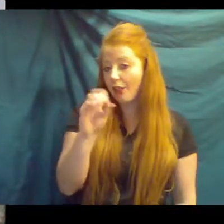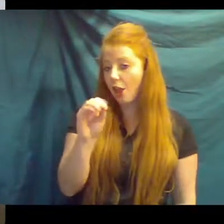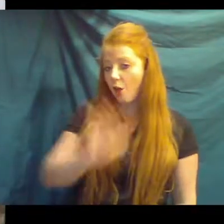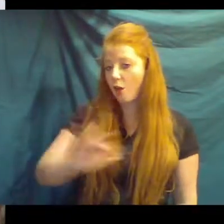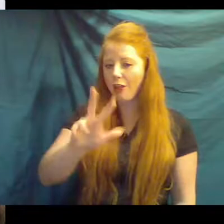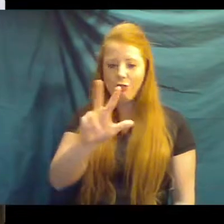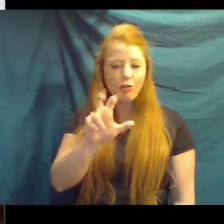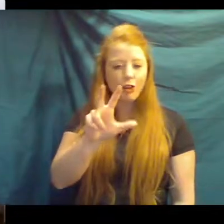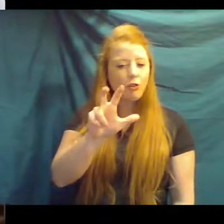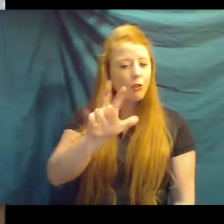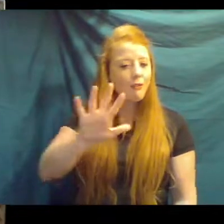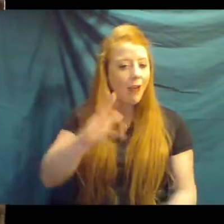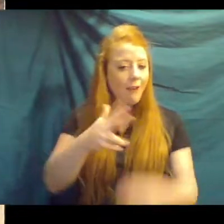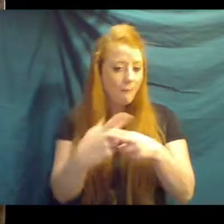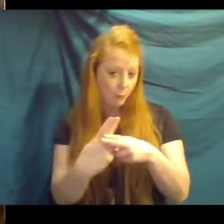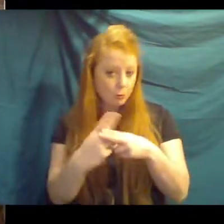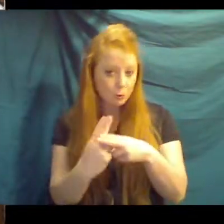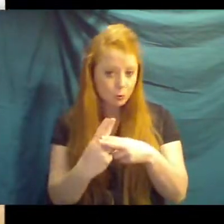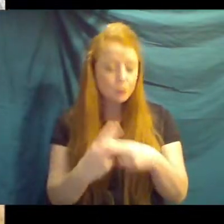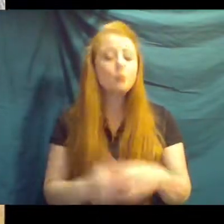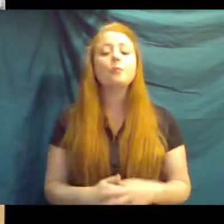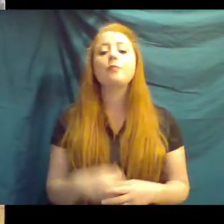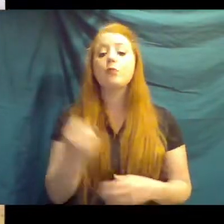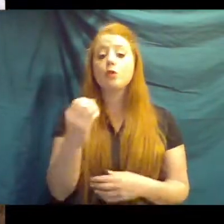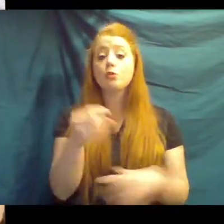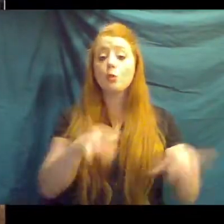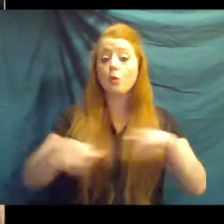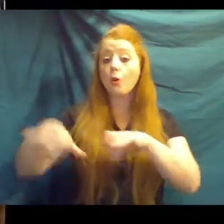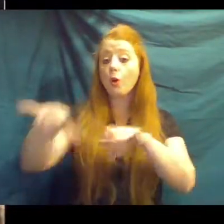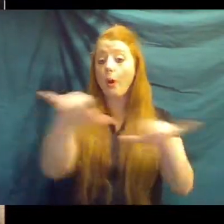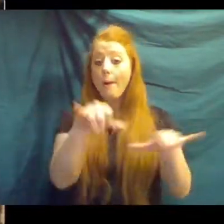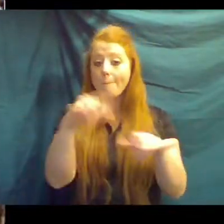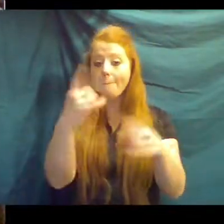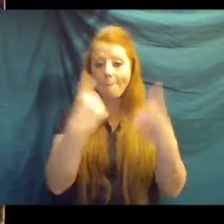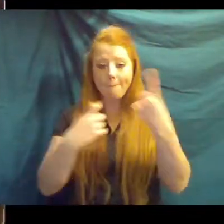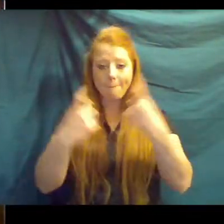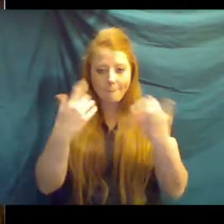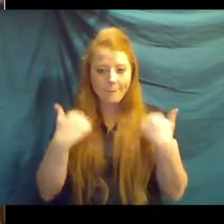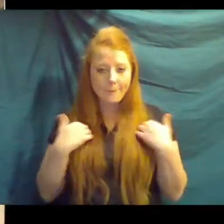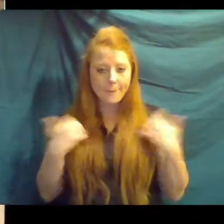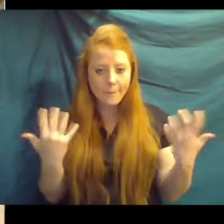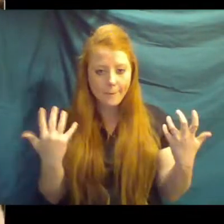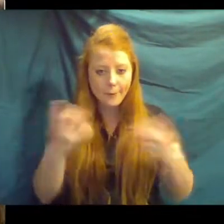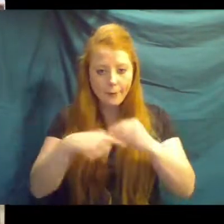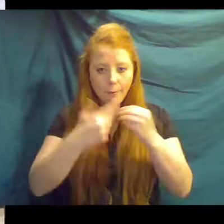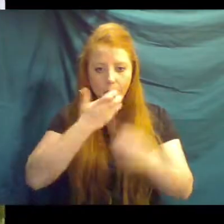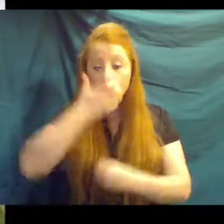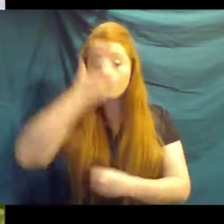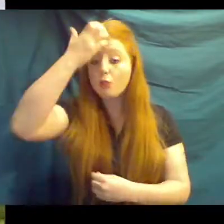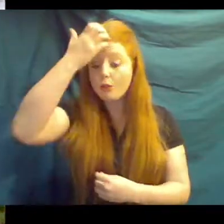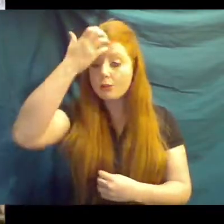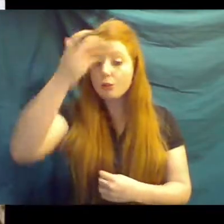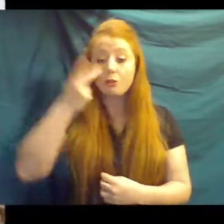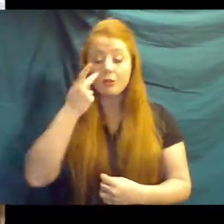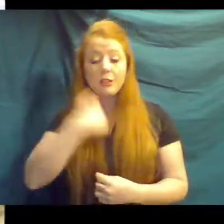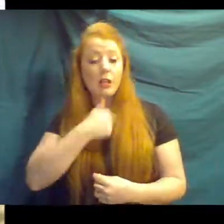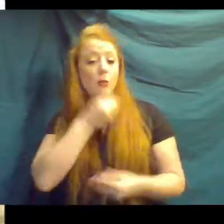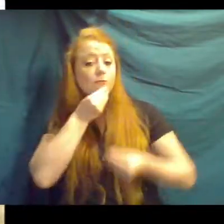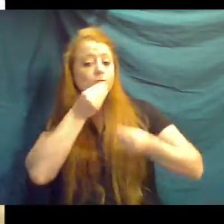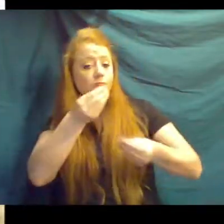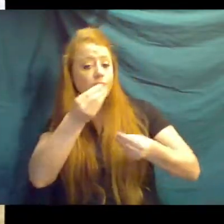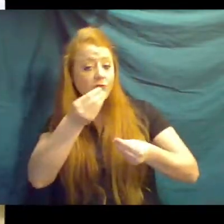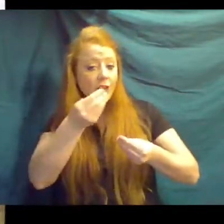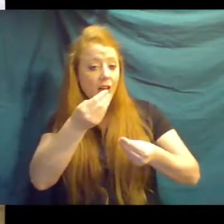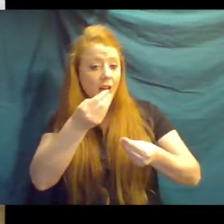3,35. So a common question that we get about giraffes, as you can see, we are feeding them browse.